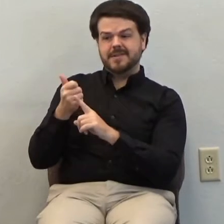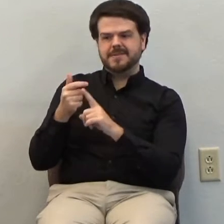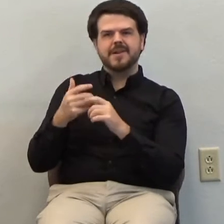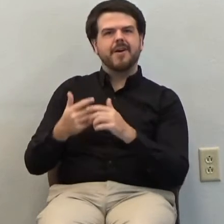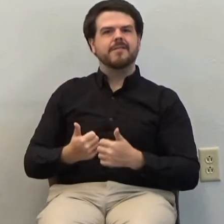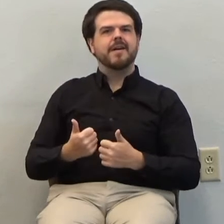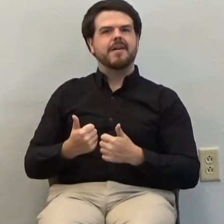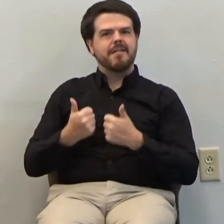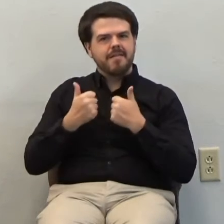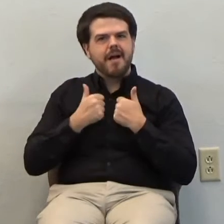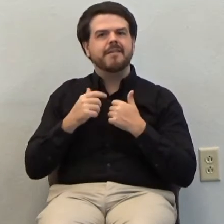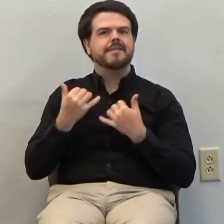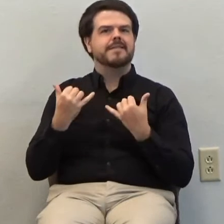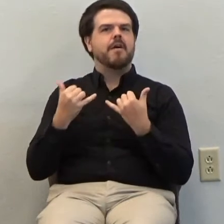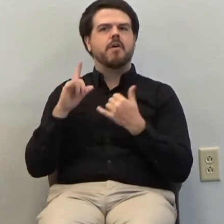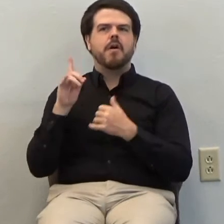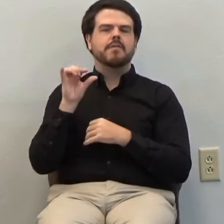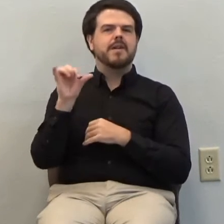everlasting life.